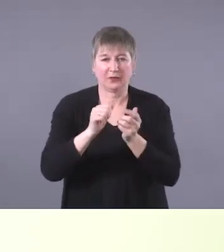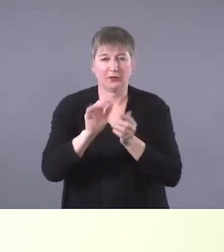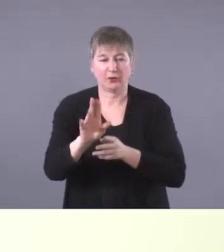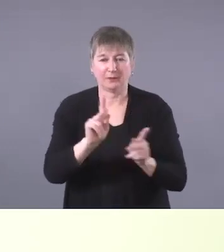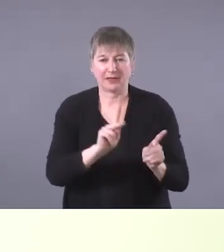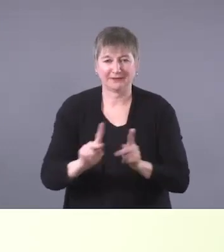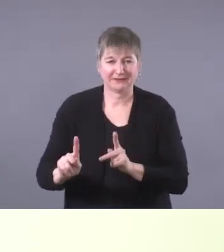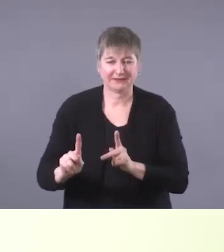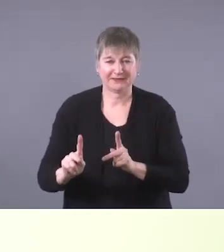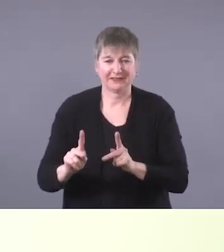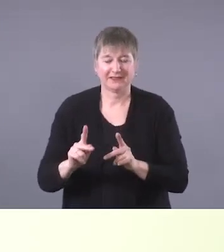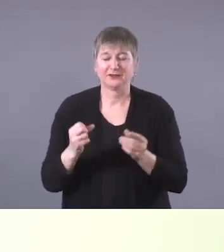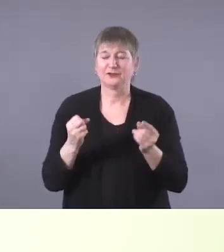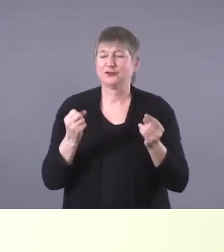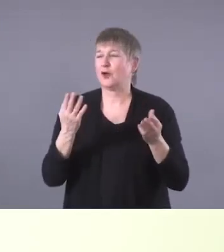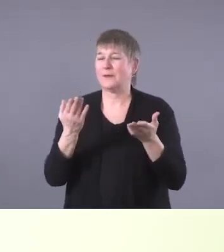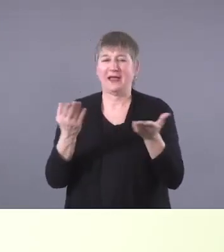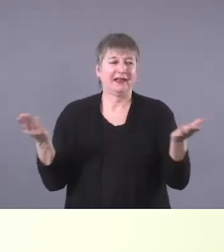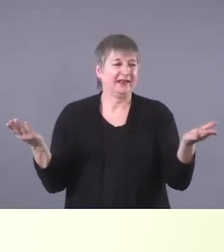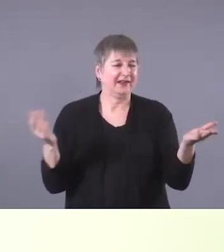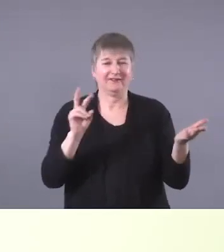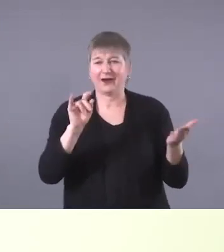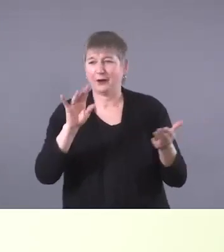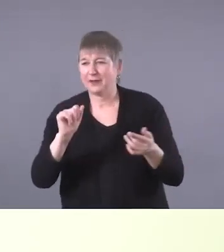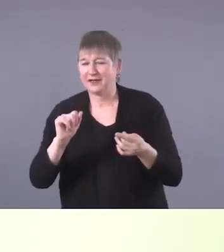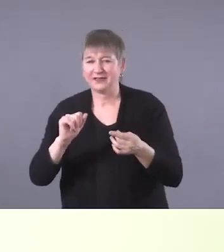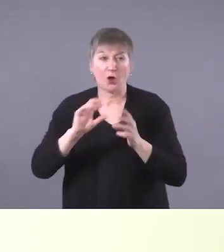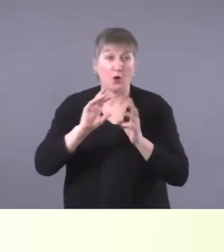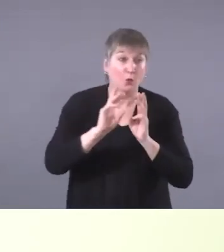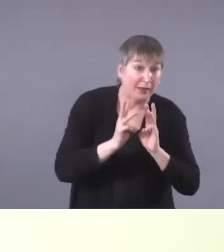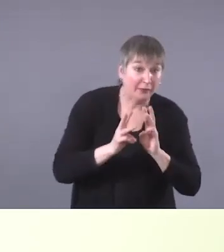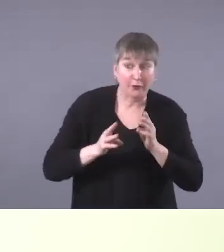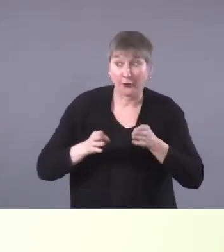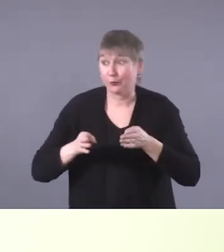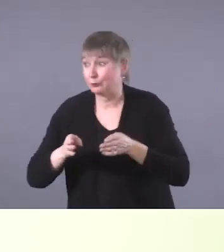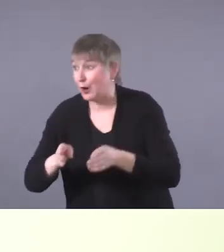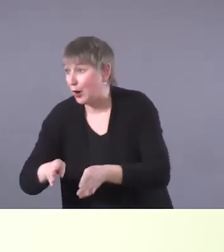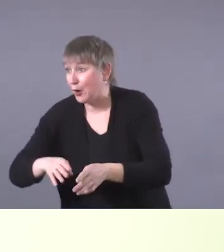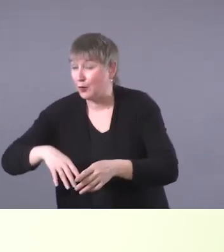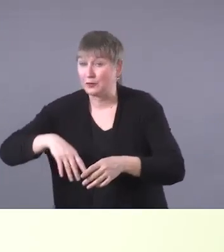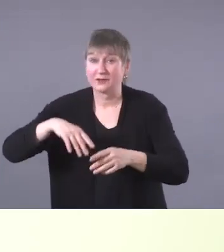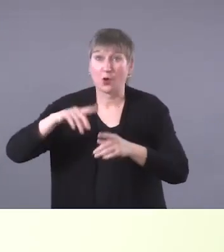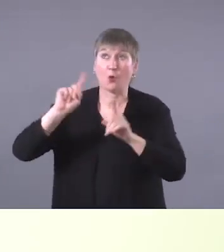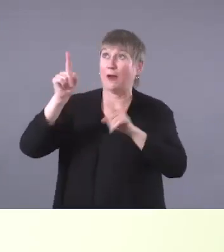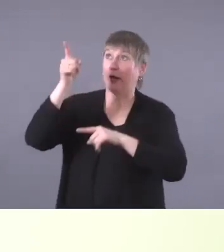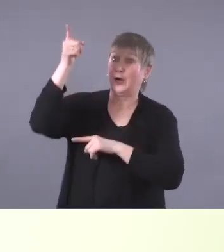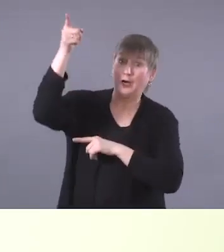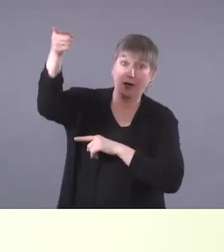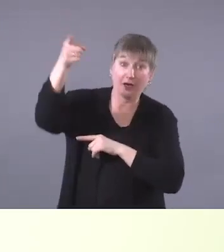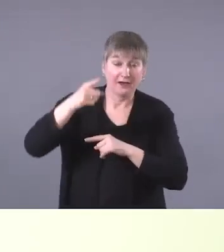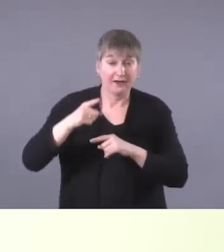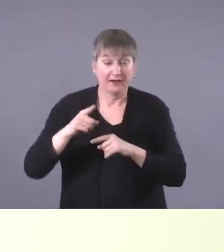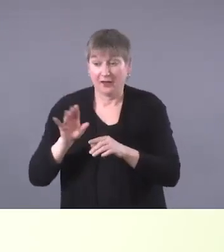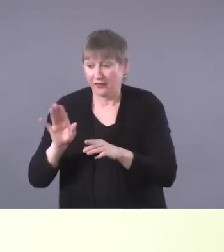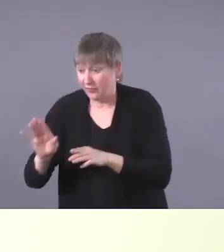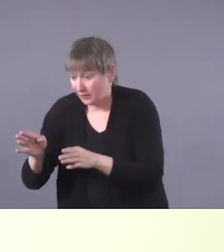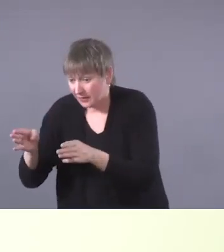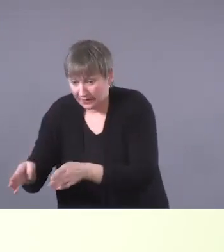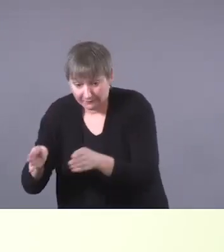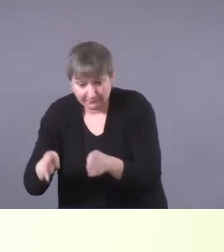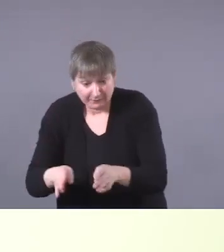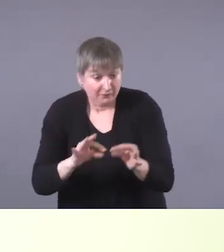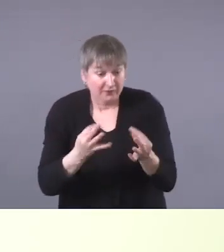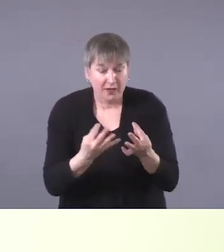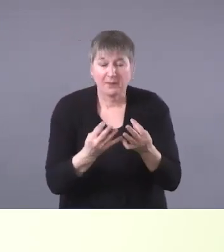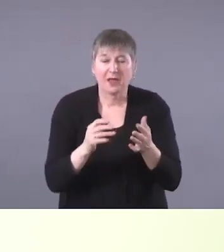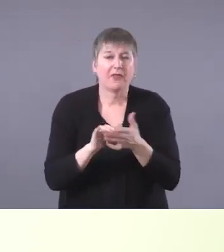there's so many variables such as location, weather conditions, road conditions in, uh, individual and family variables that can impact